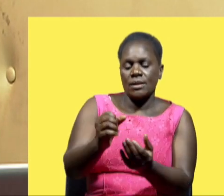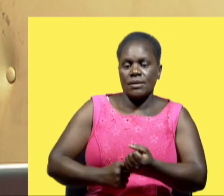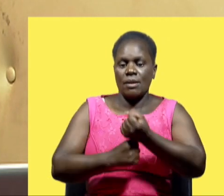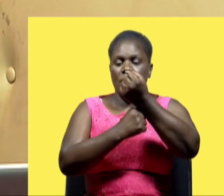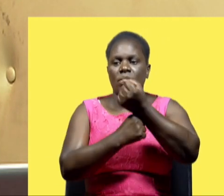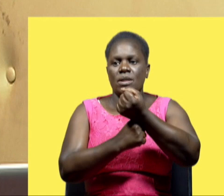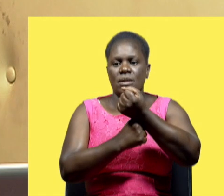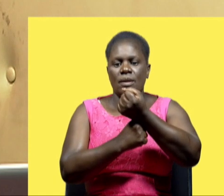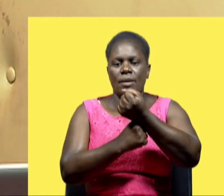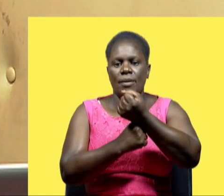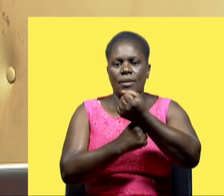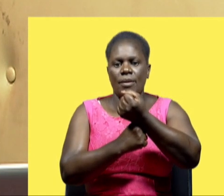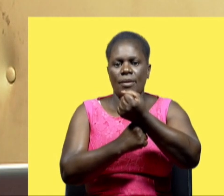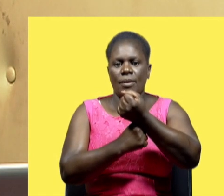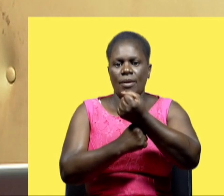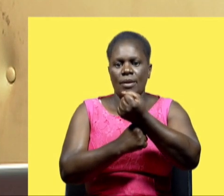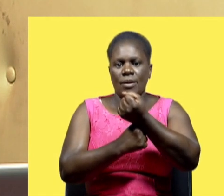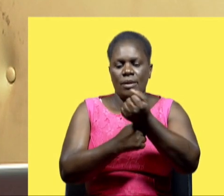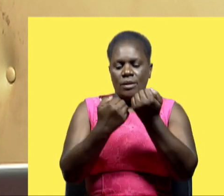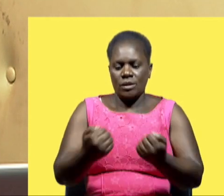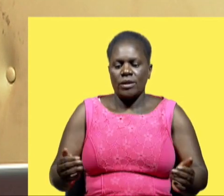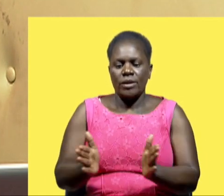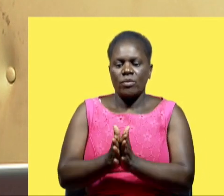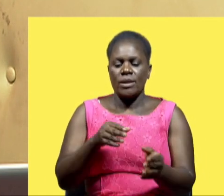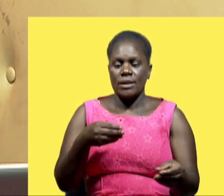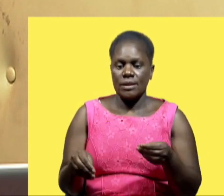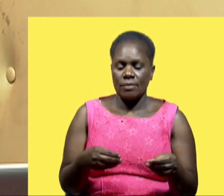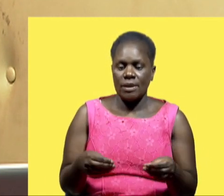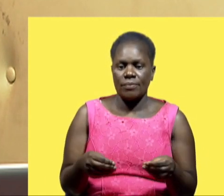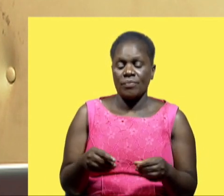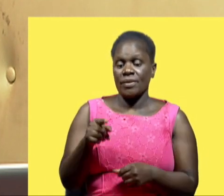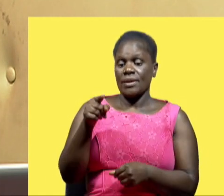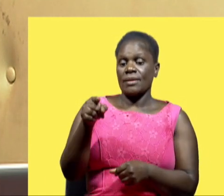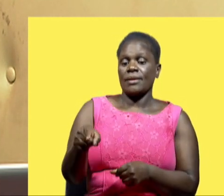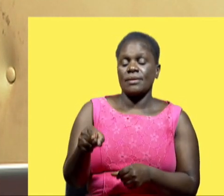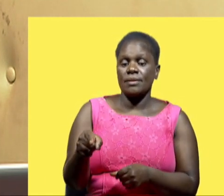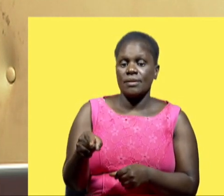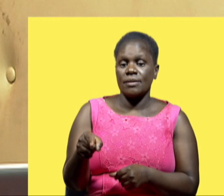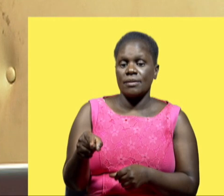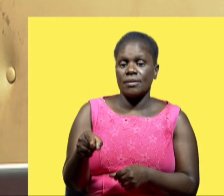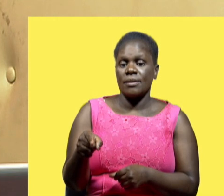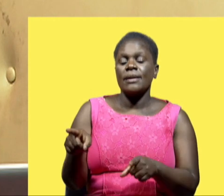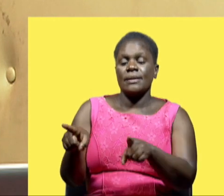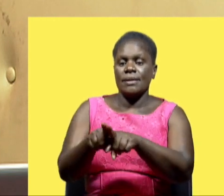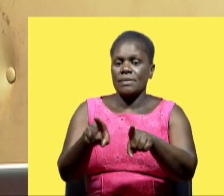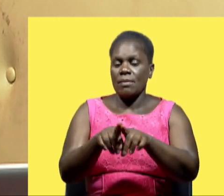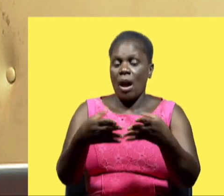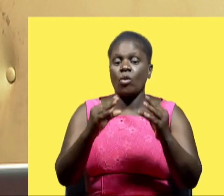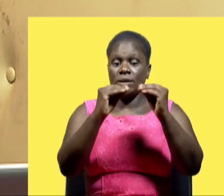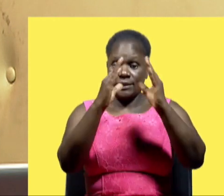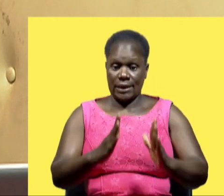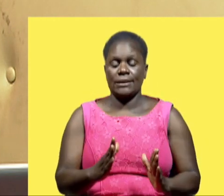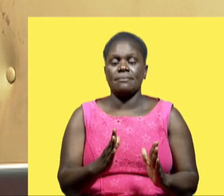to support learners with disabilities so that and and even